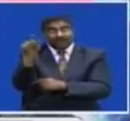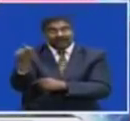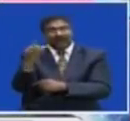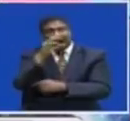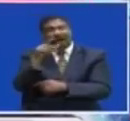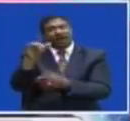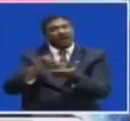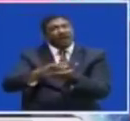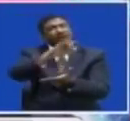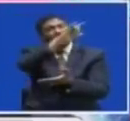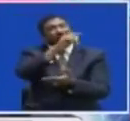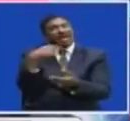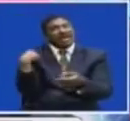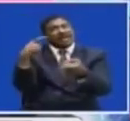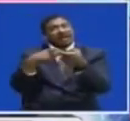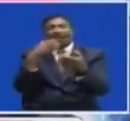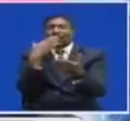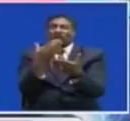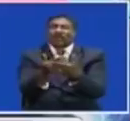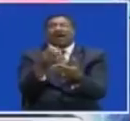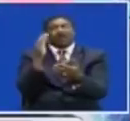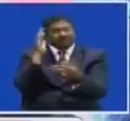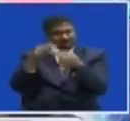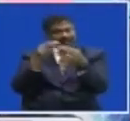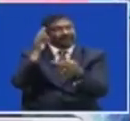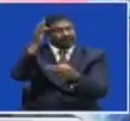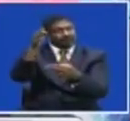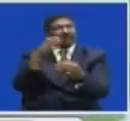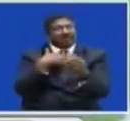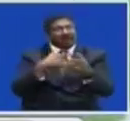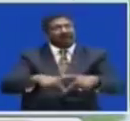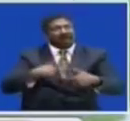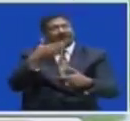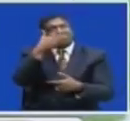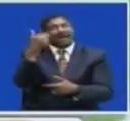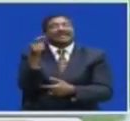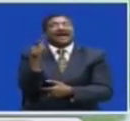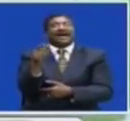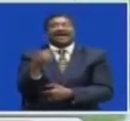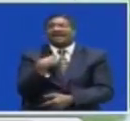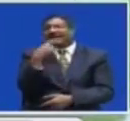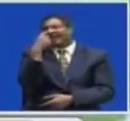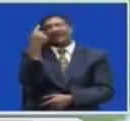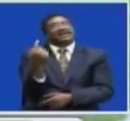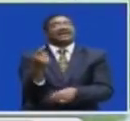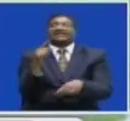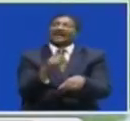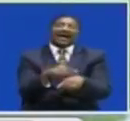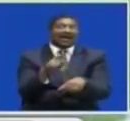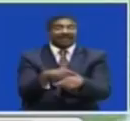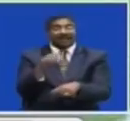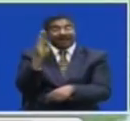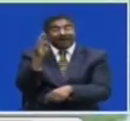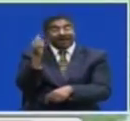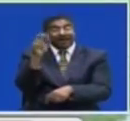Spain Is A Dream Come True And The Beginning Of Better Things To Come In Their Chosen Career This Is The First Time That The Lord Has Given Us